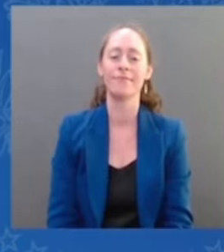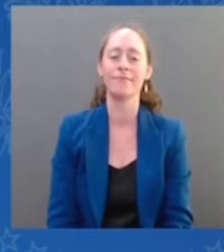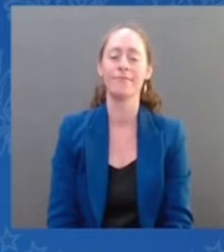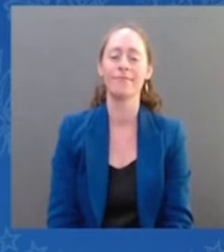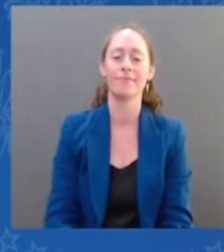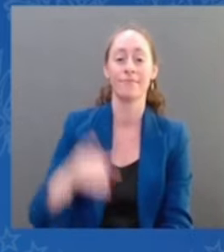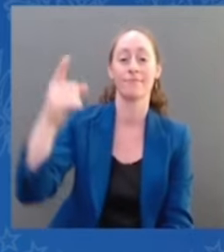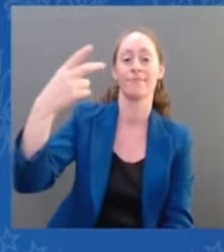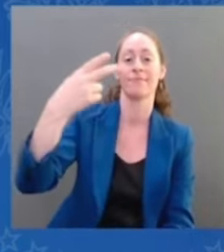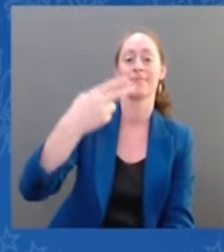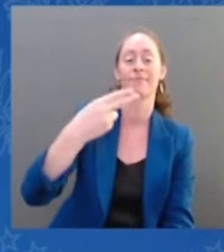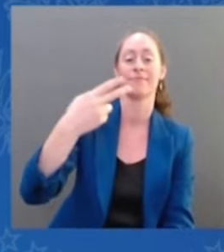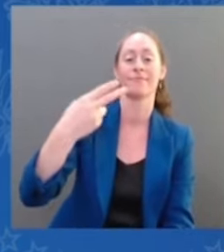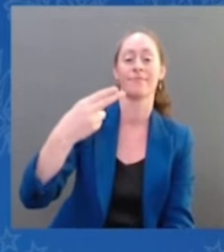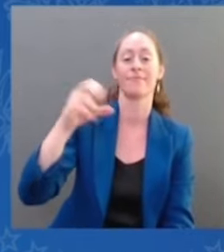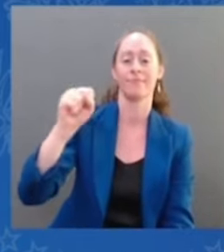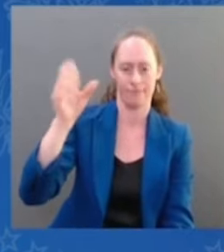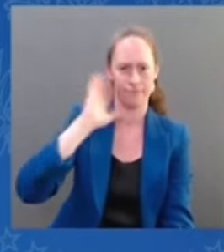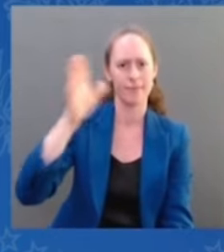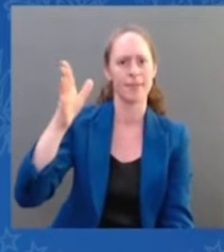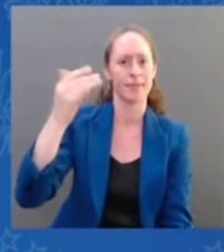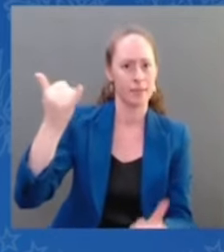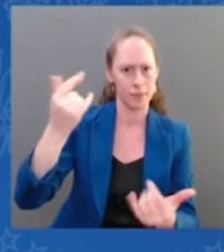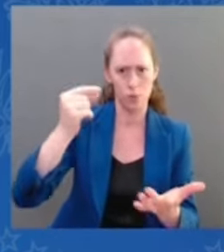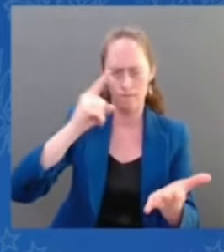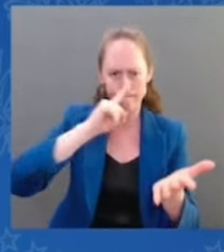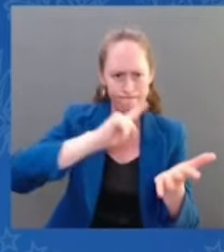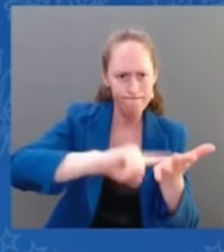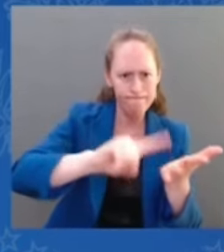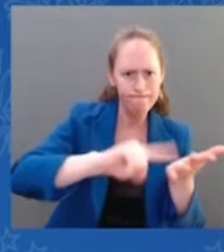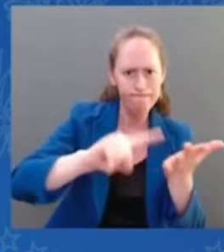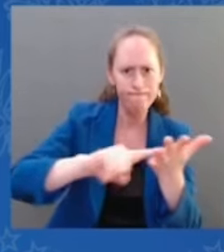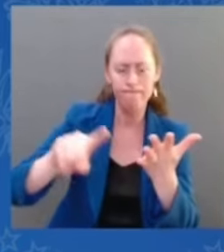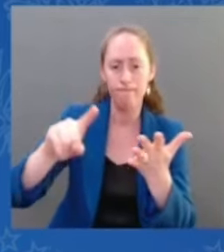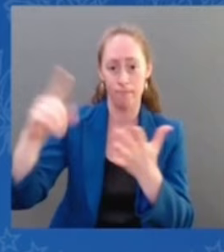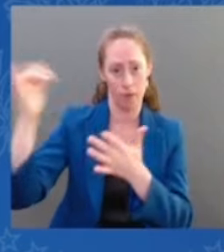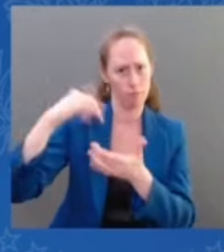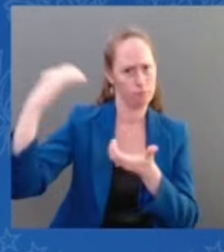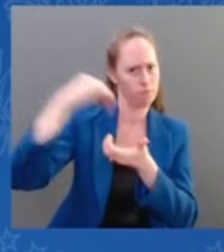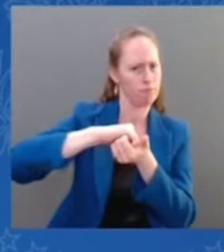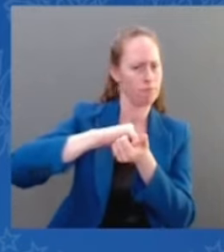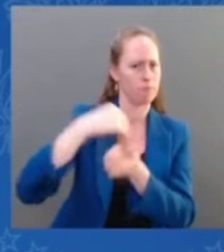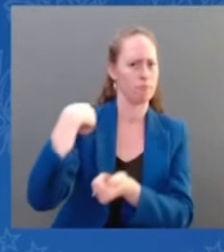on using every federal tool available to protect access to reproductive healthcare.